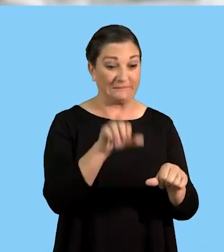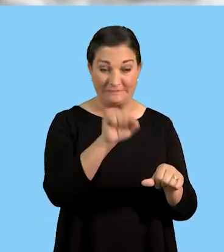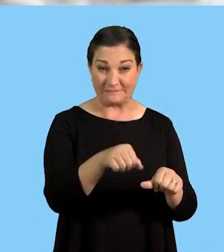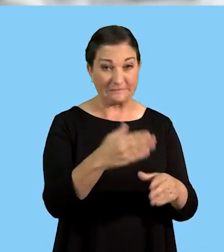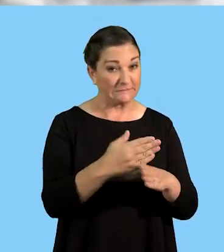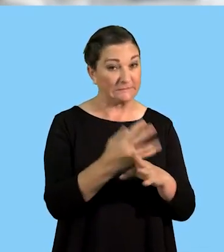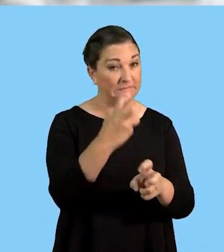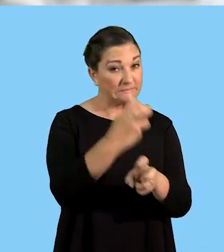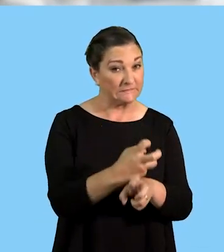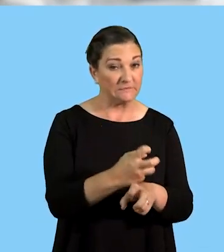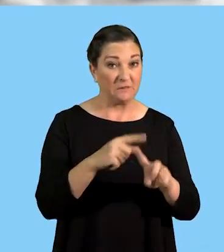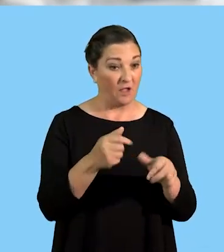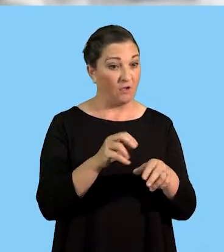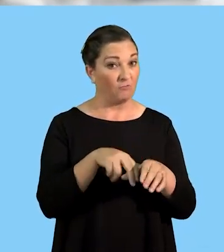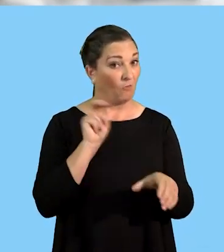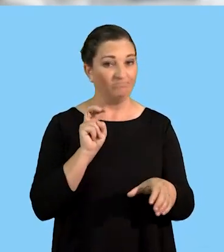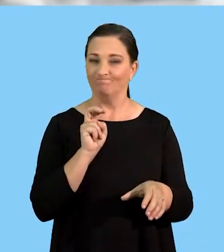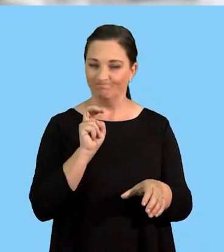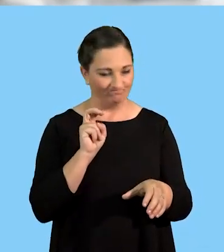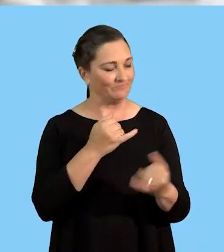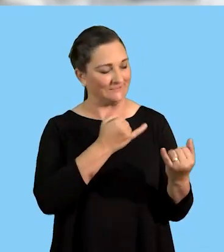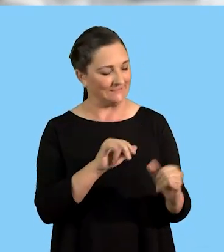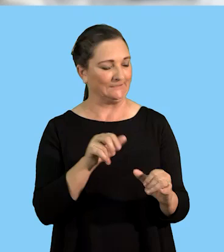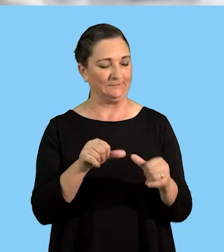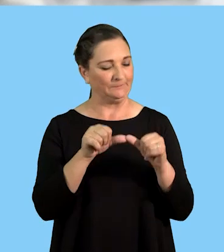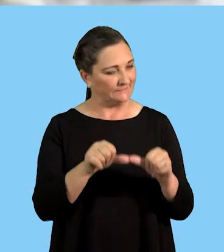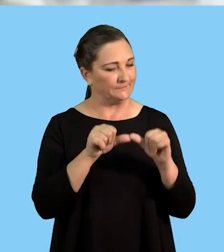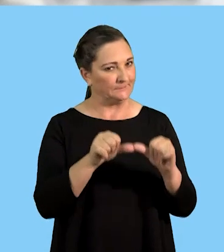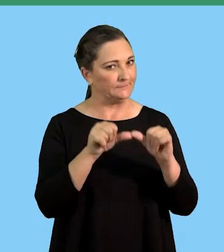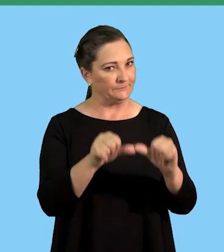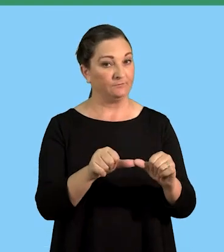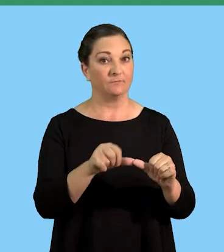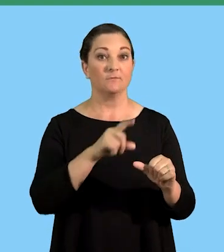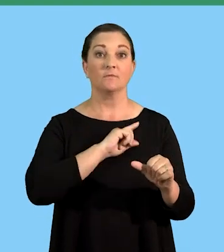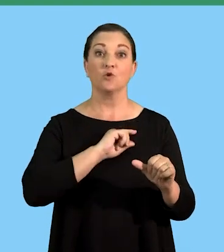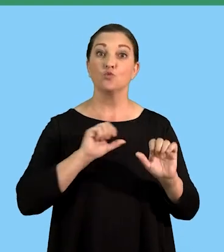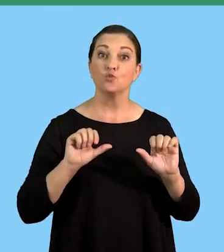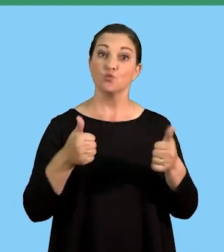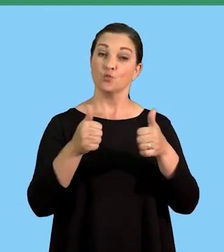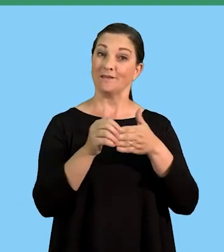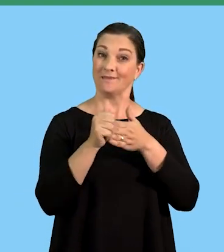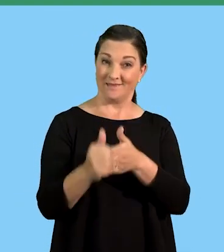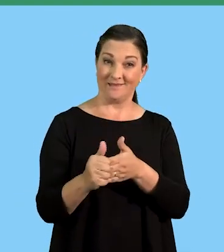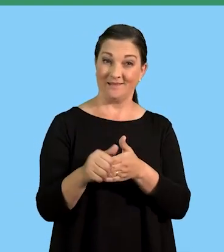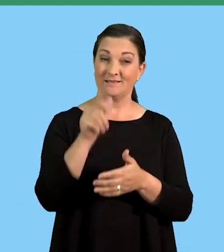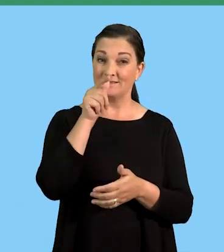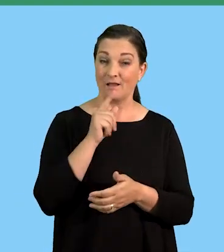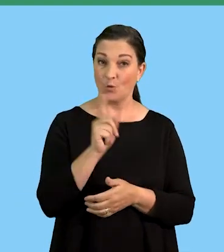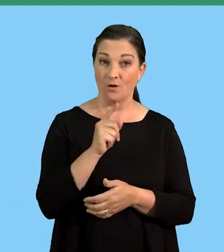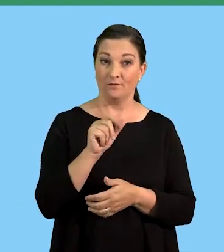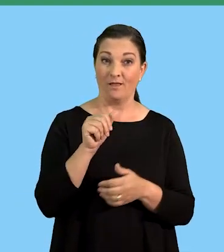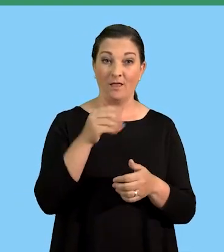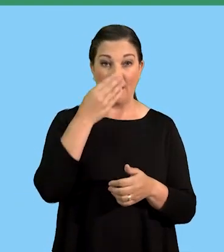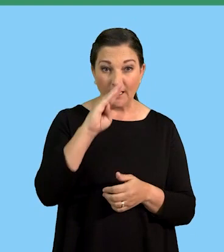the task is difficult or not. And then, another aspect would be great leaders would understand that the right